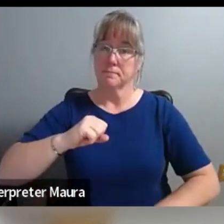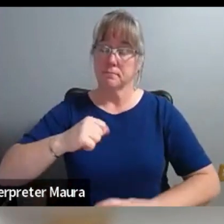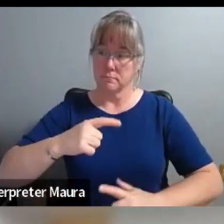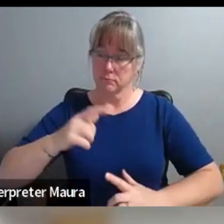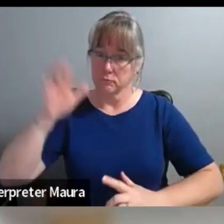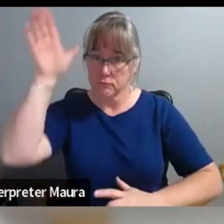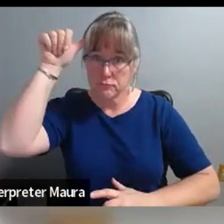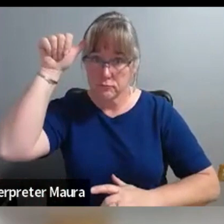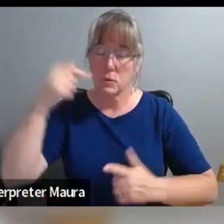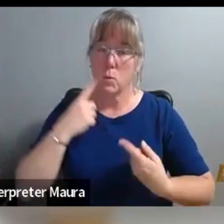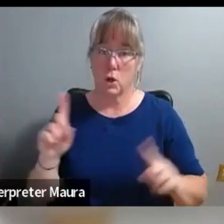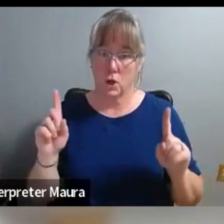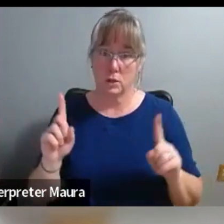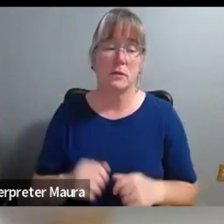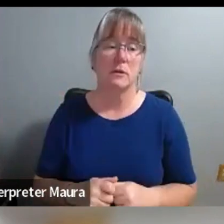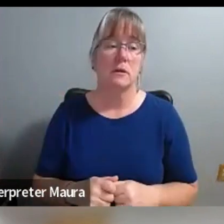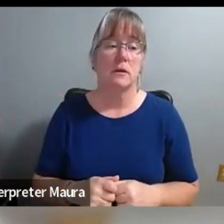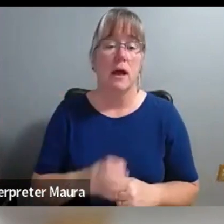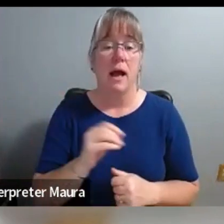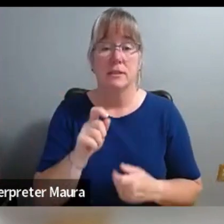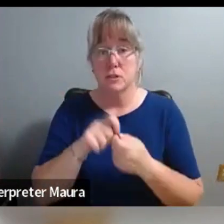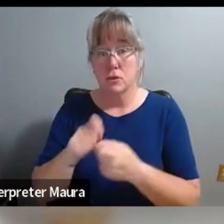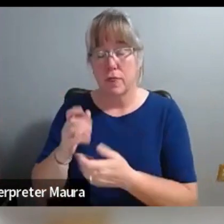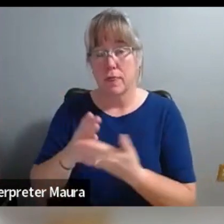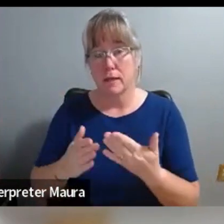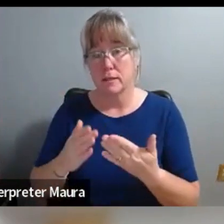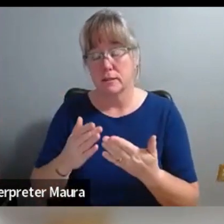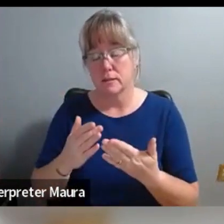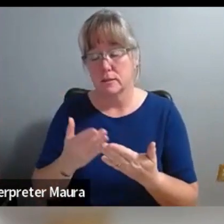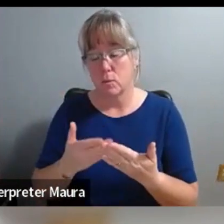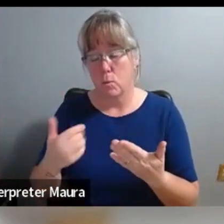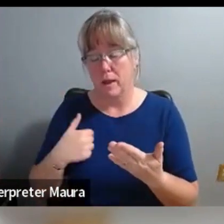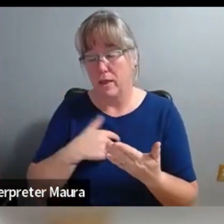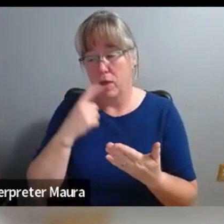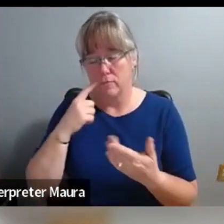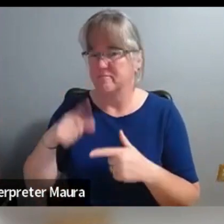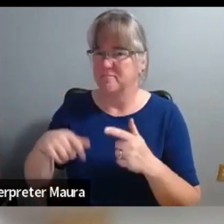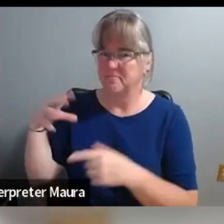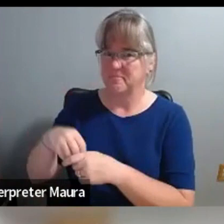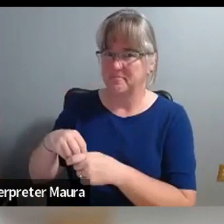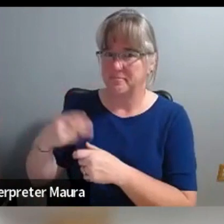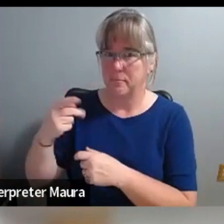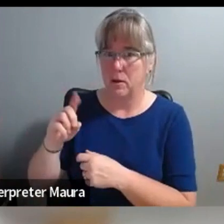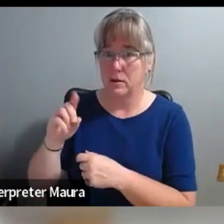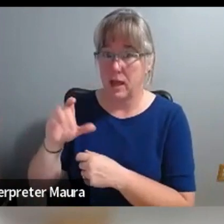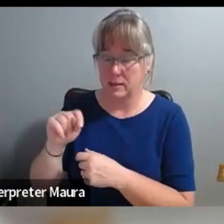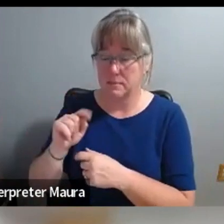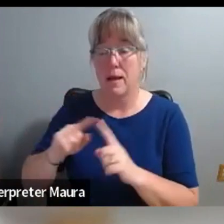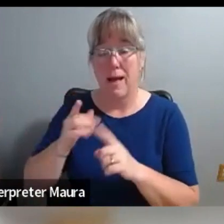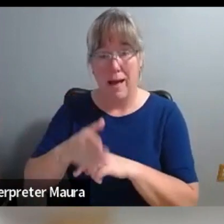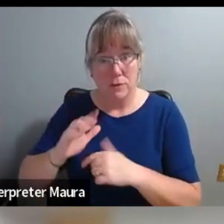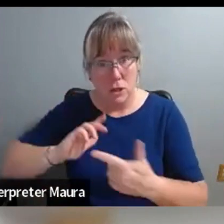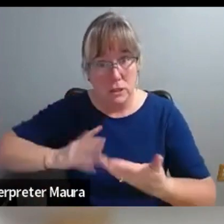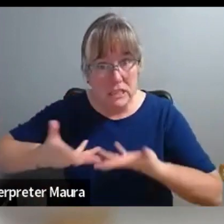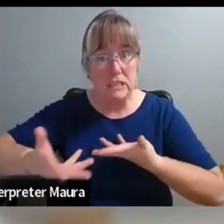we made and certain things that we thought might not be able to be a part of the podcast were ultimately approved. And I feel very